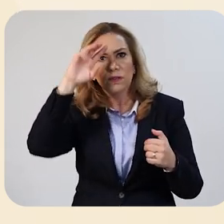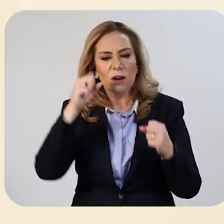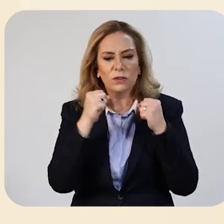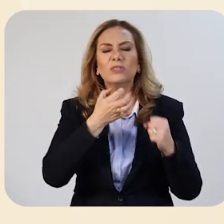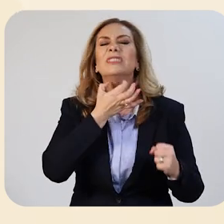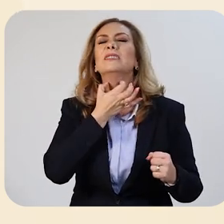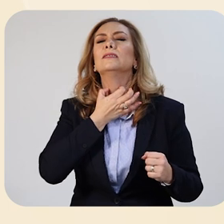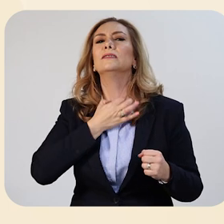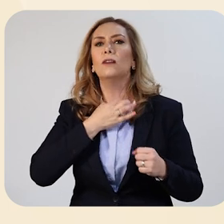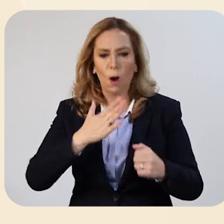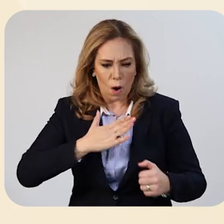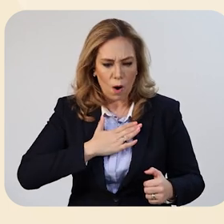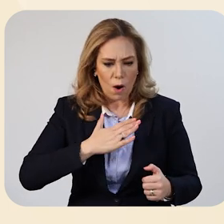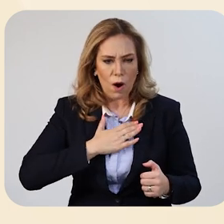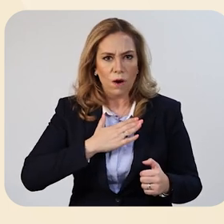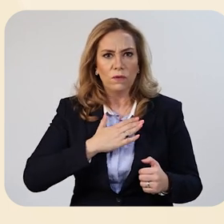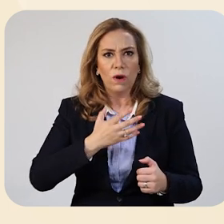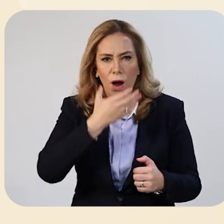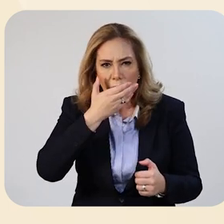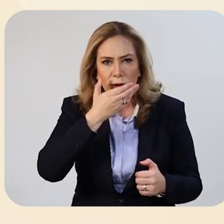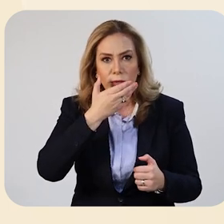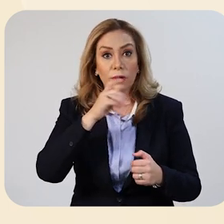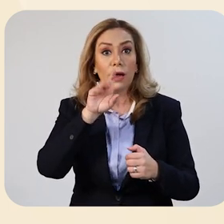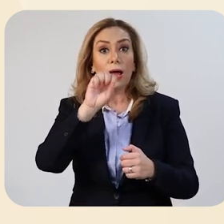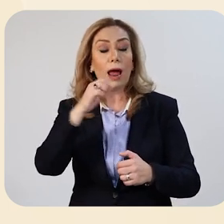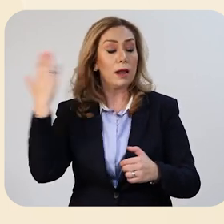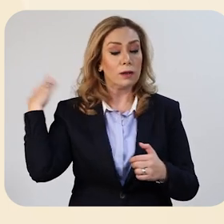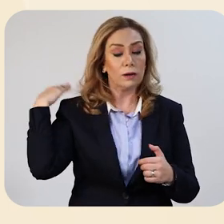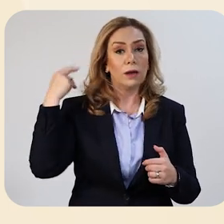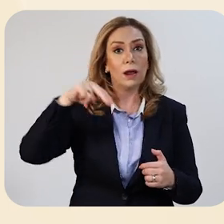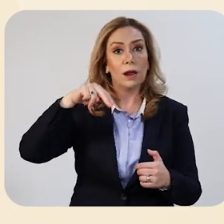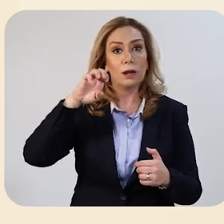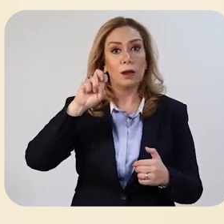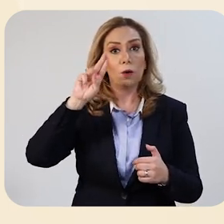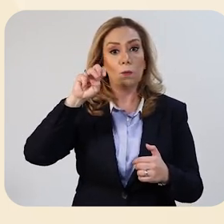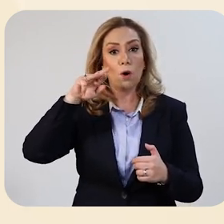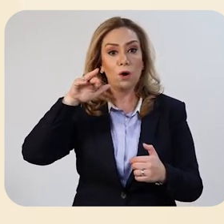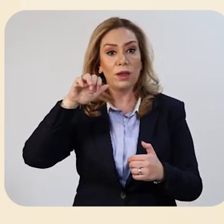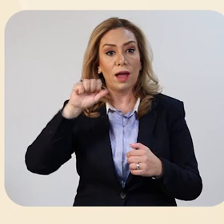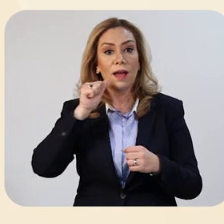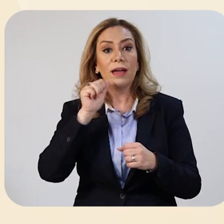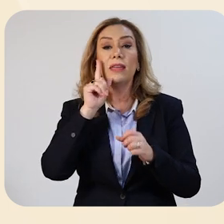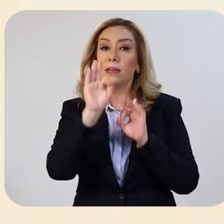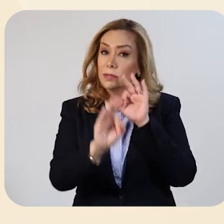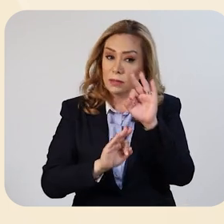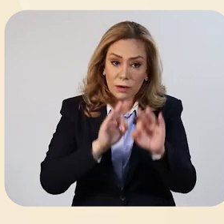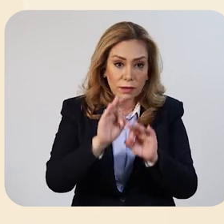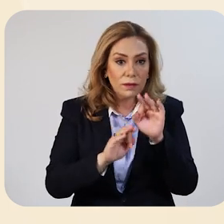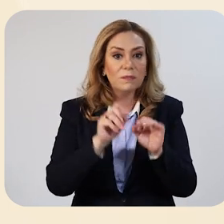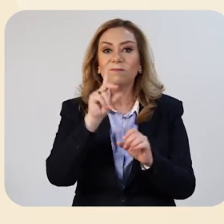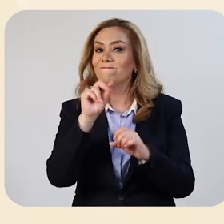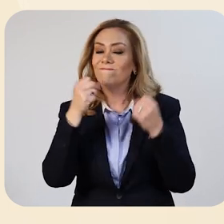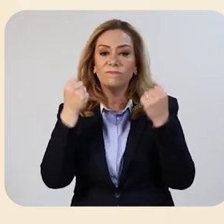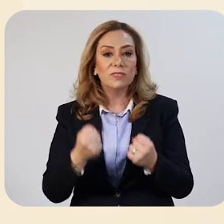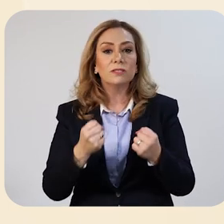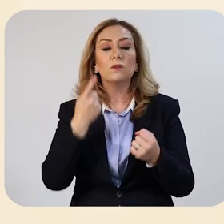Coughing Headache Sore throat Treatment Supportive and intensive care measures are the